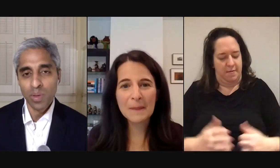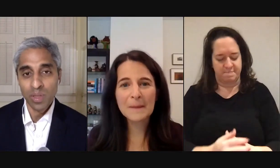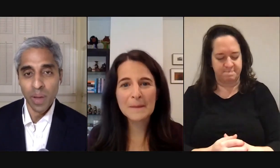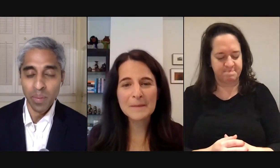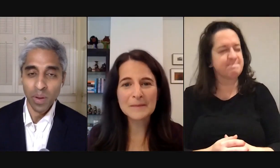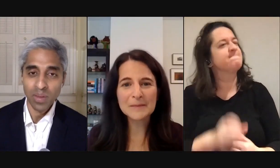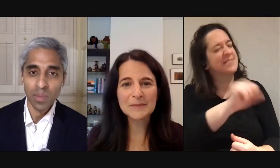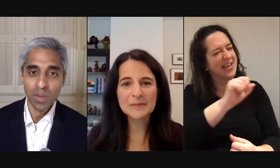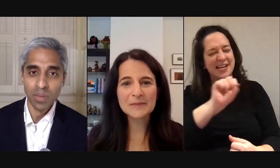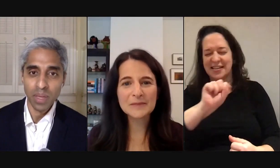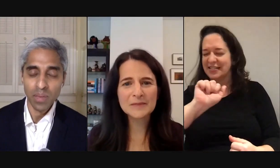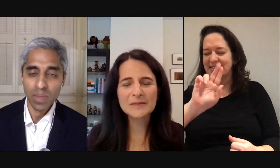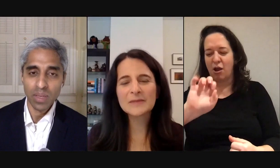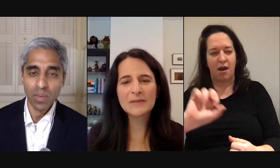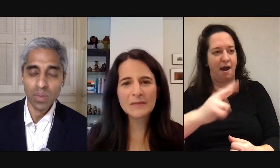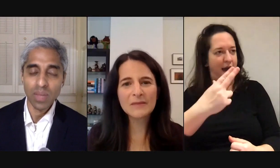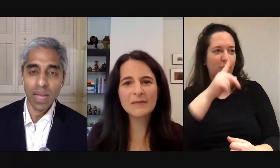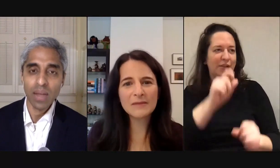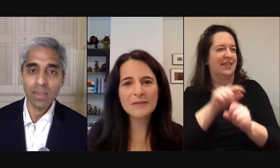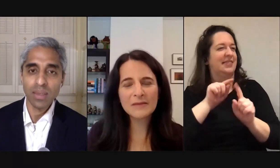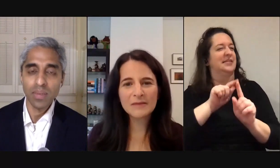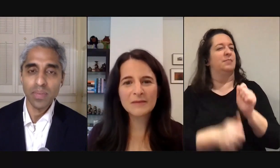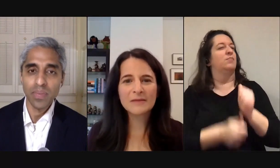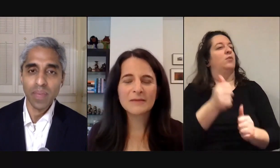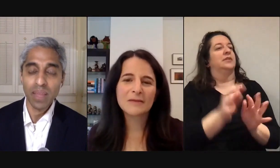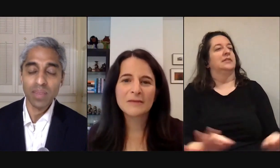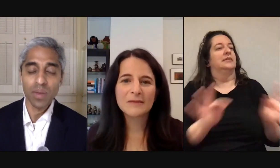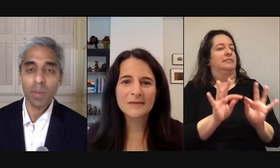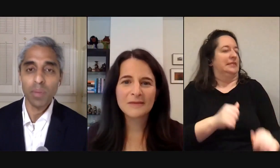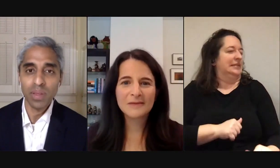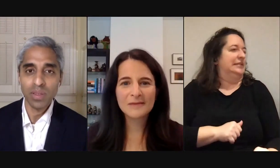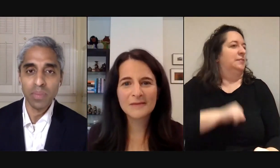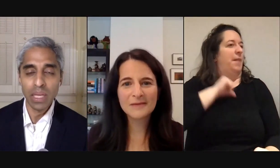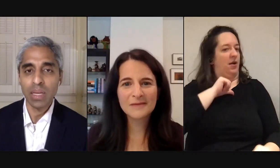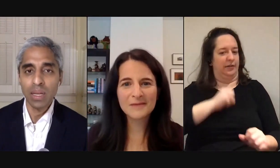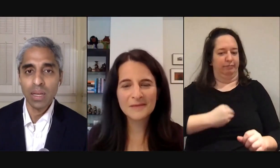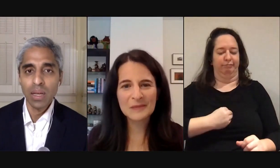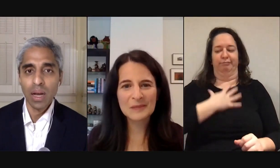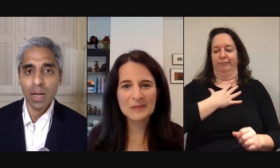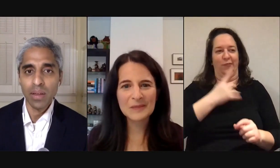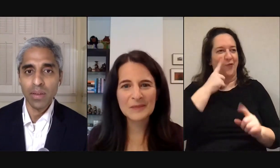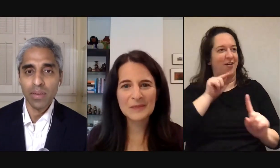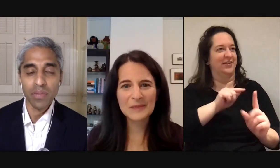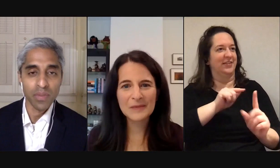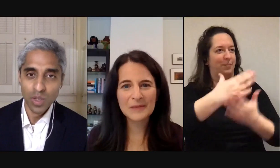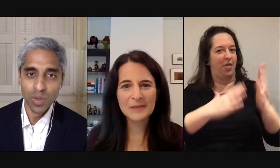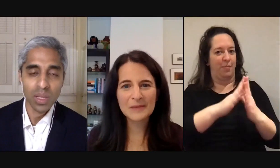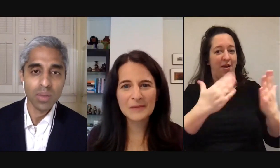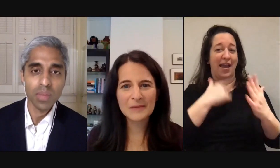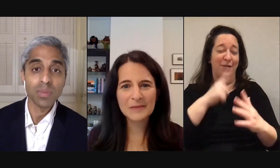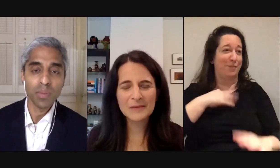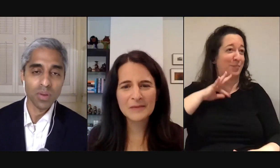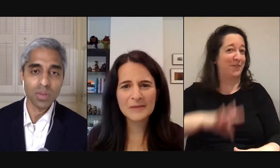is one of the most inspiring parts of the book to me because which is that i got to i had this incredible privilege of meeting uh often